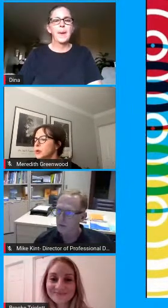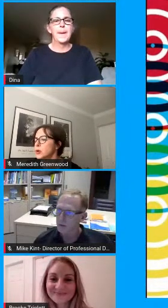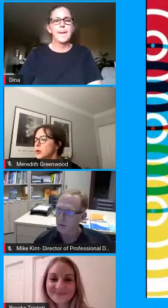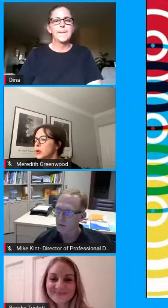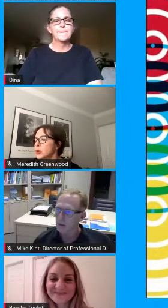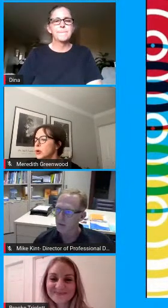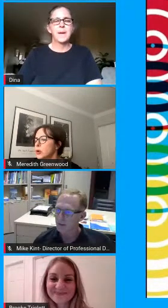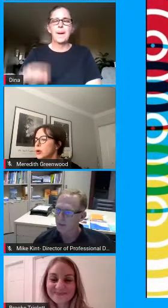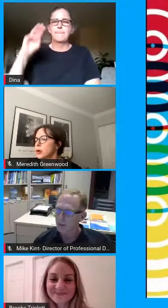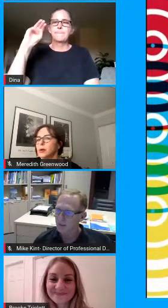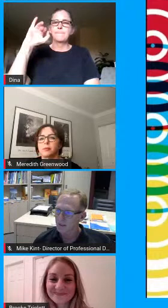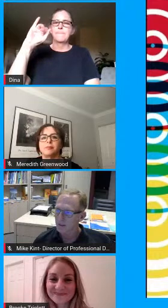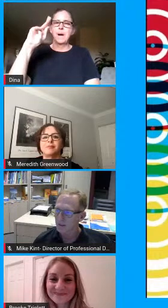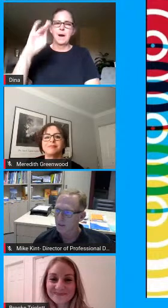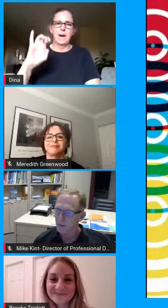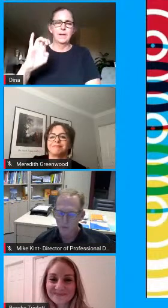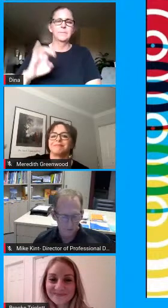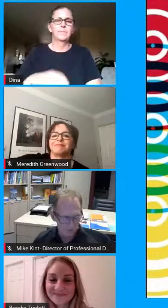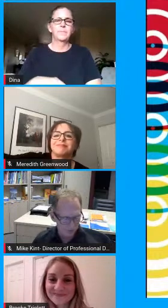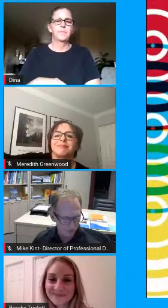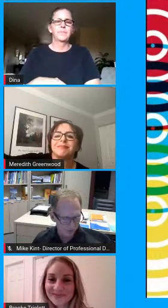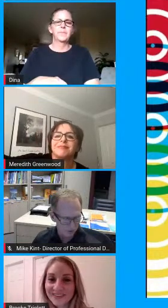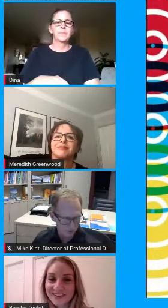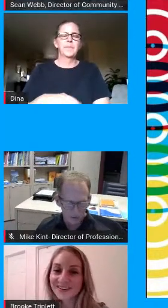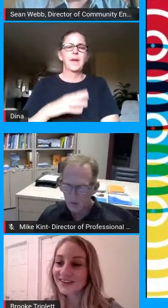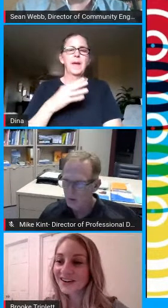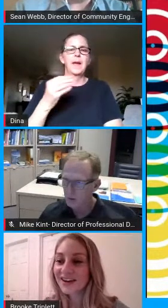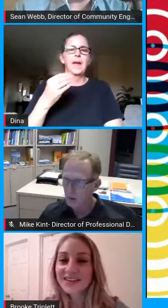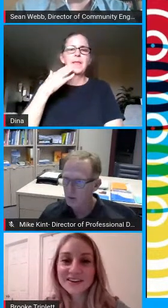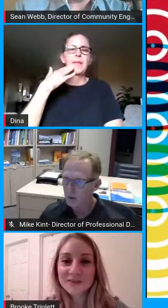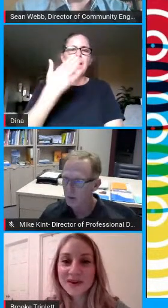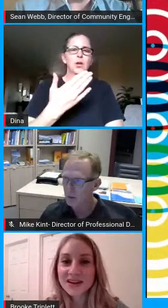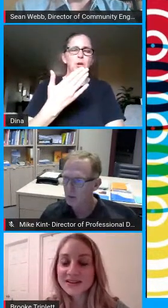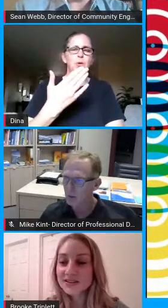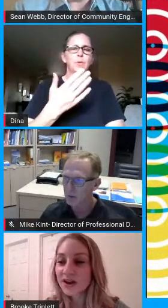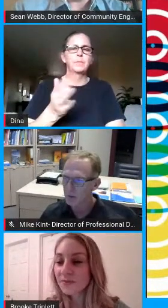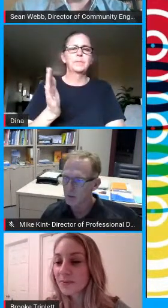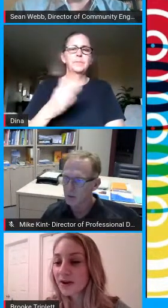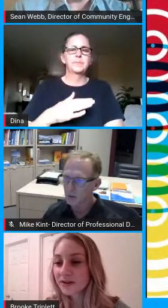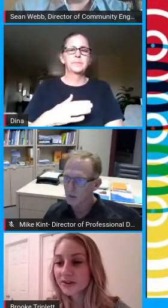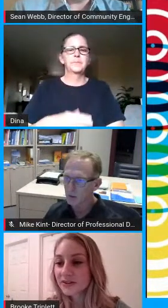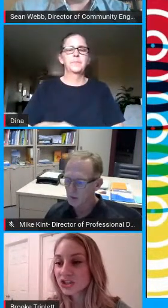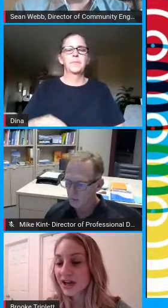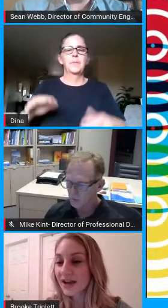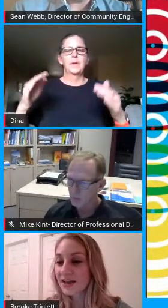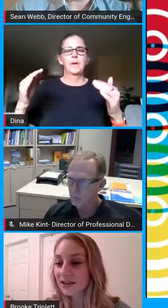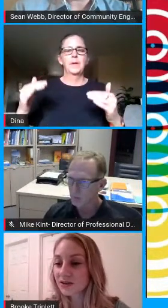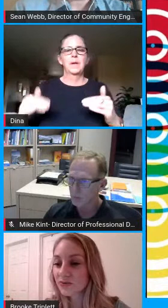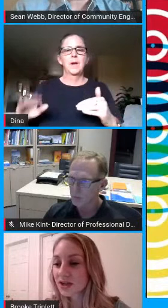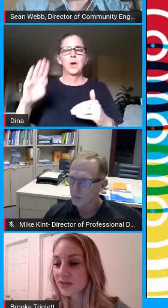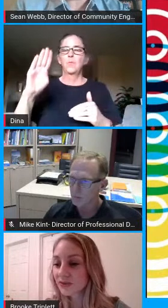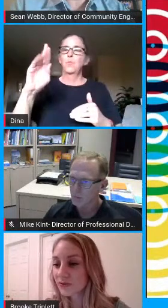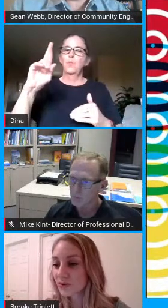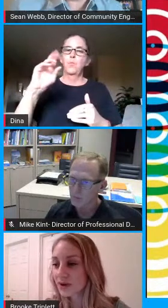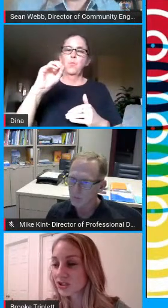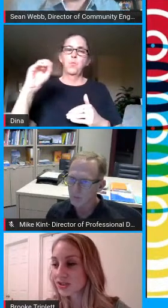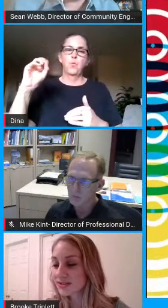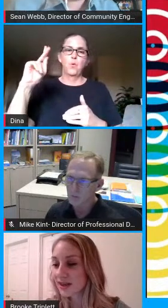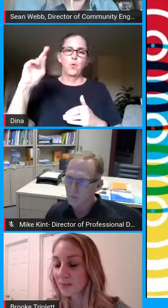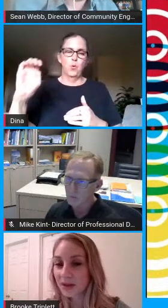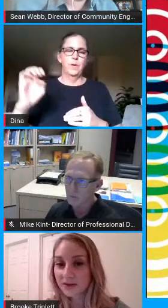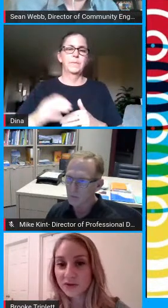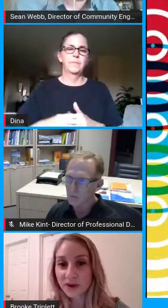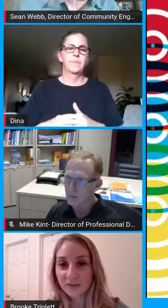brooke and meredith thank you very much hi there everybody so i've been monitoring the chat and reading through the